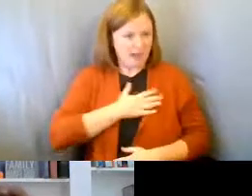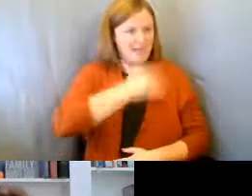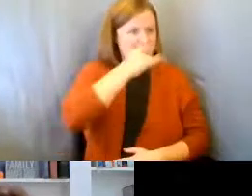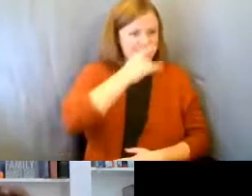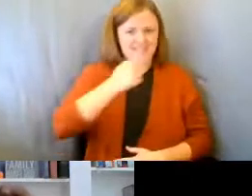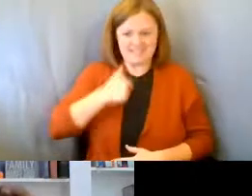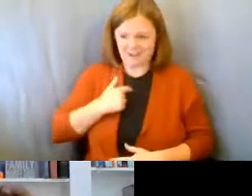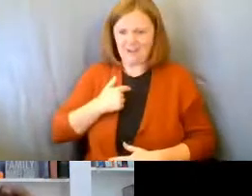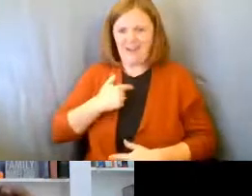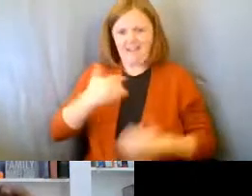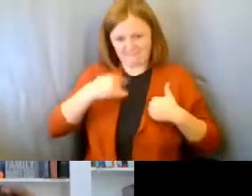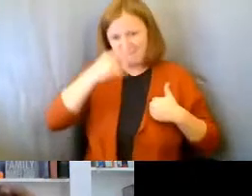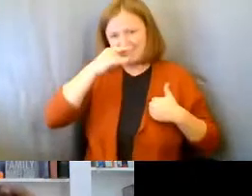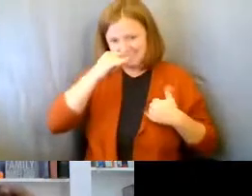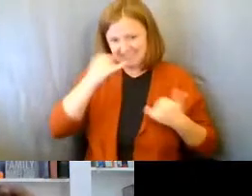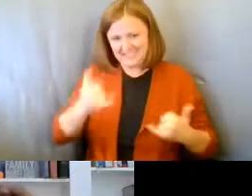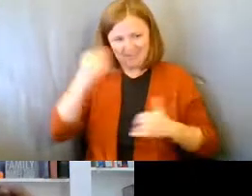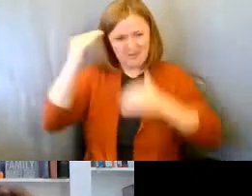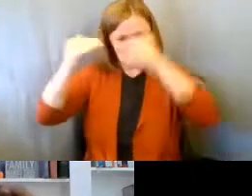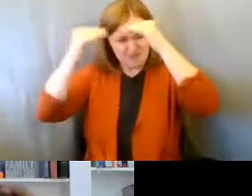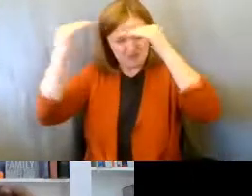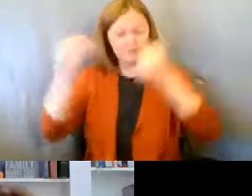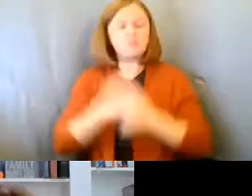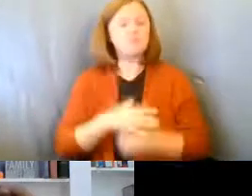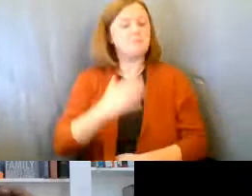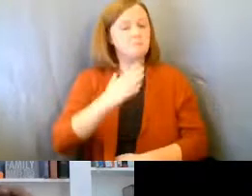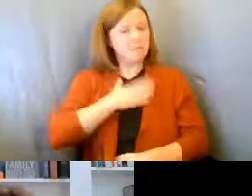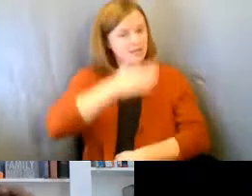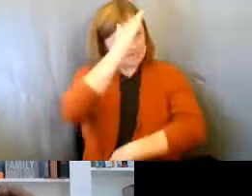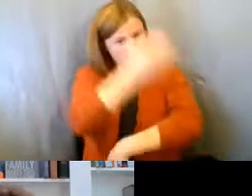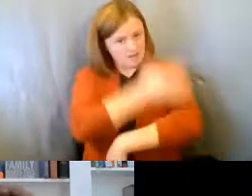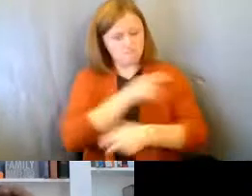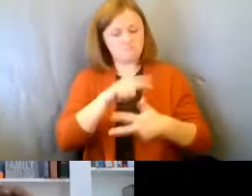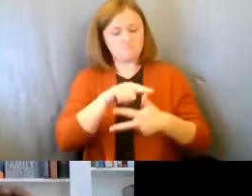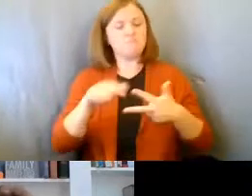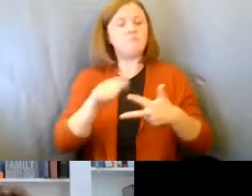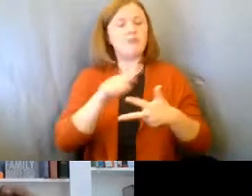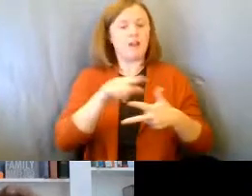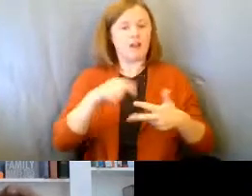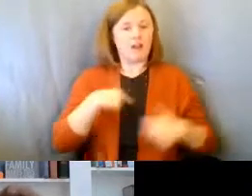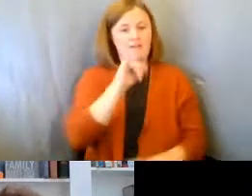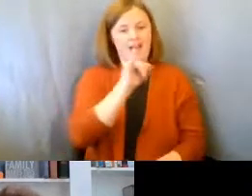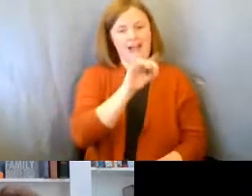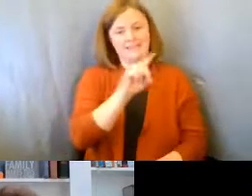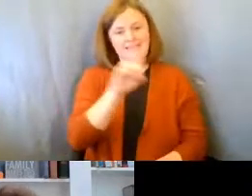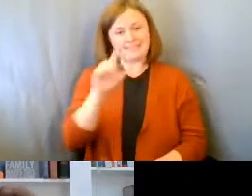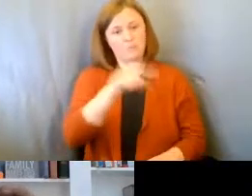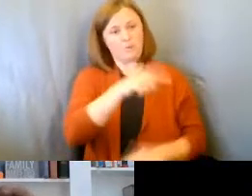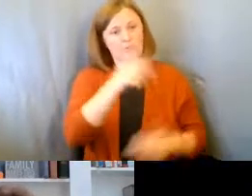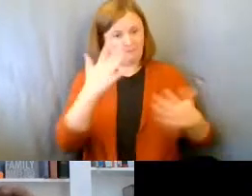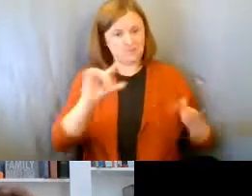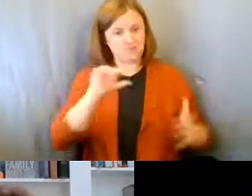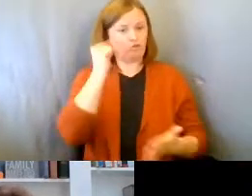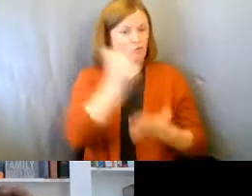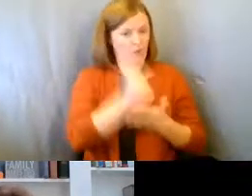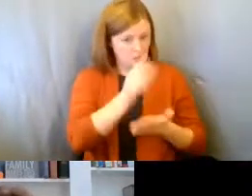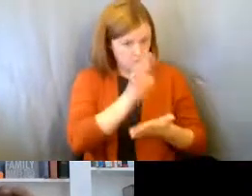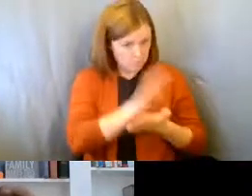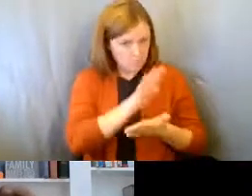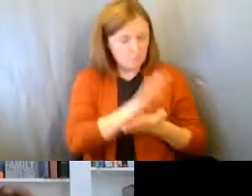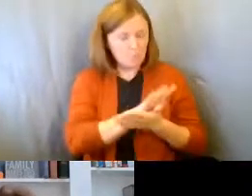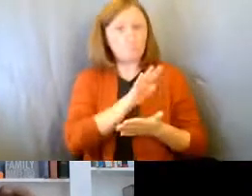Um, but when my sons who experienced IDD left school and